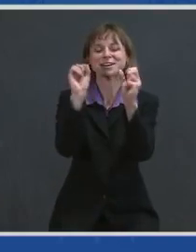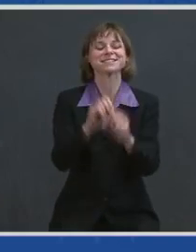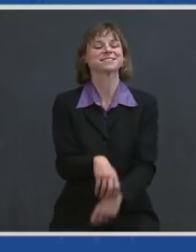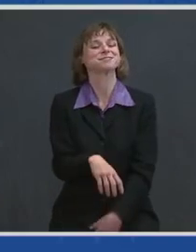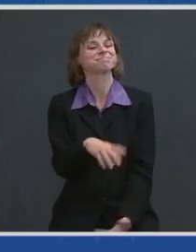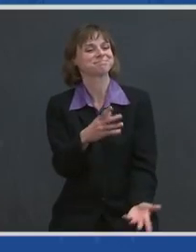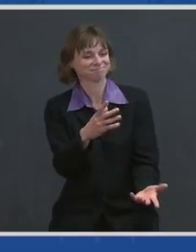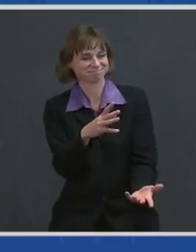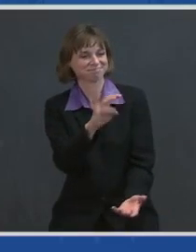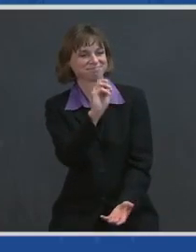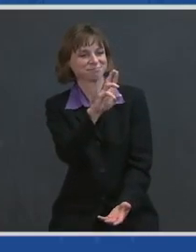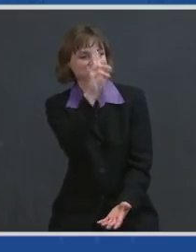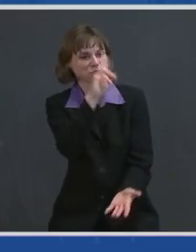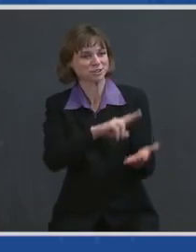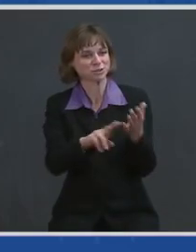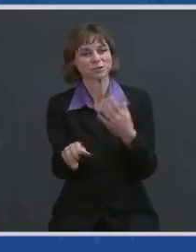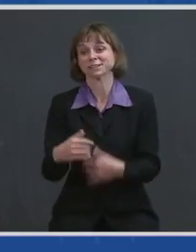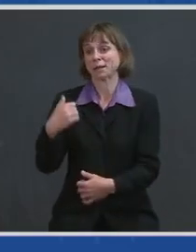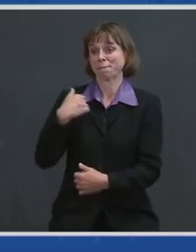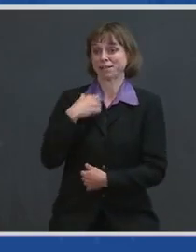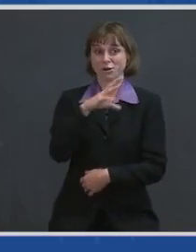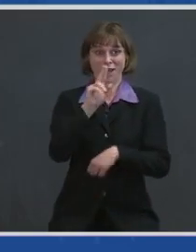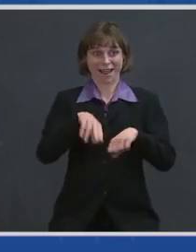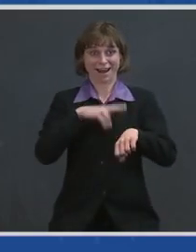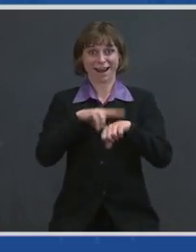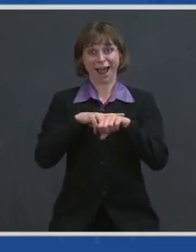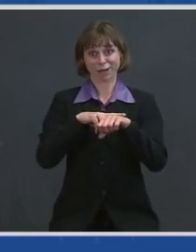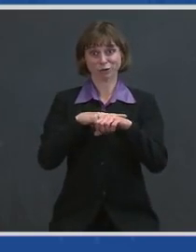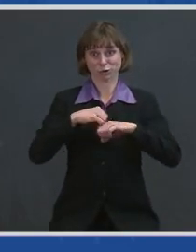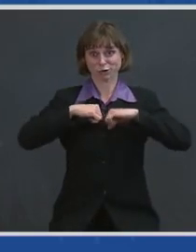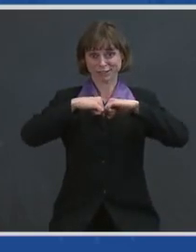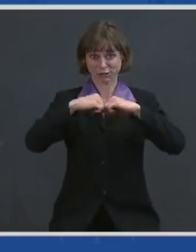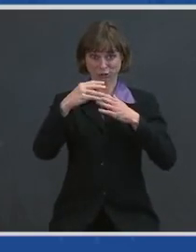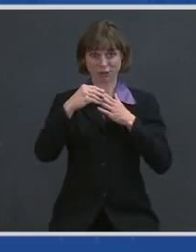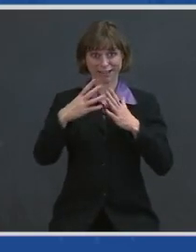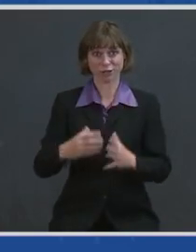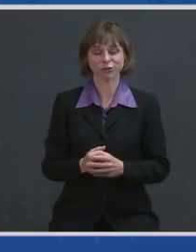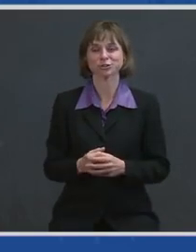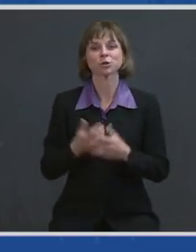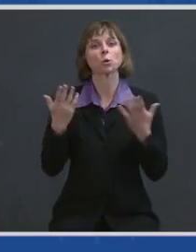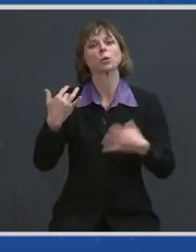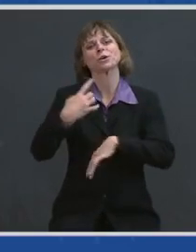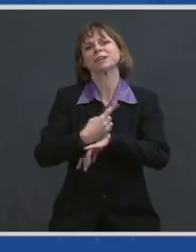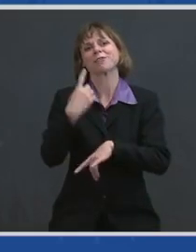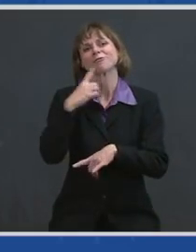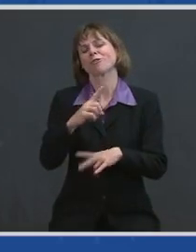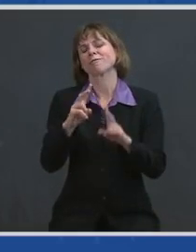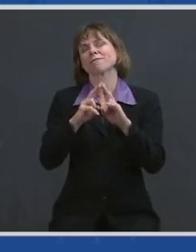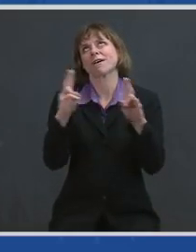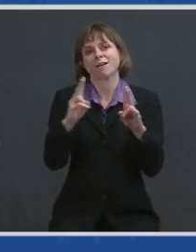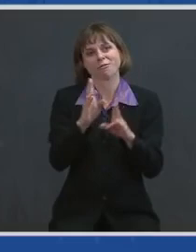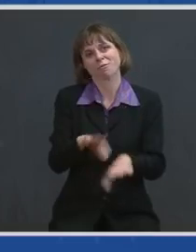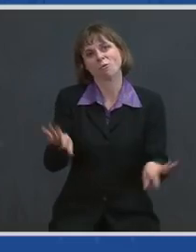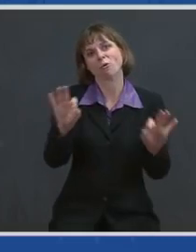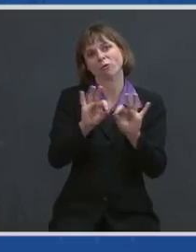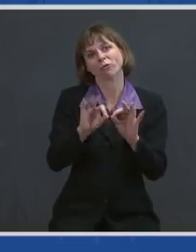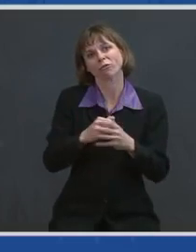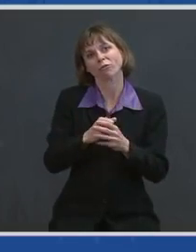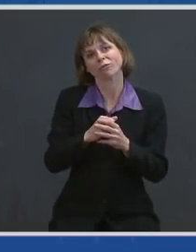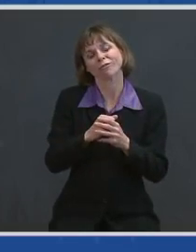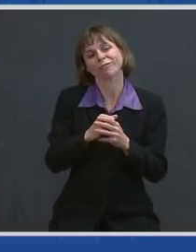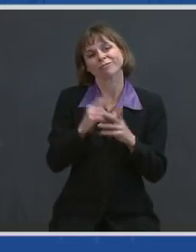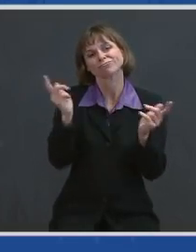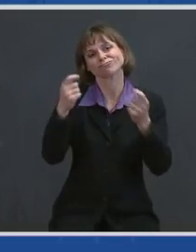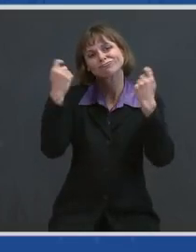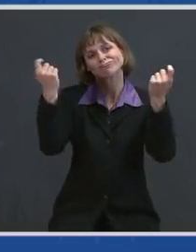Secretary, military and national security leaders. We're here today for an extremely important occasion.